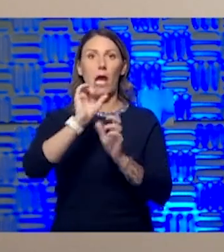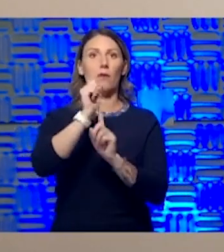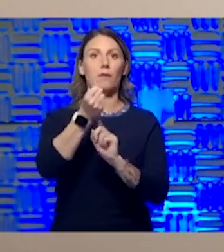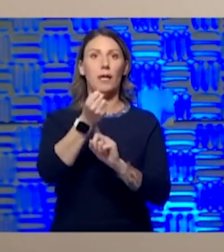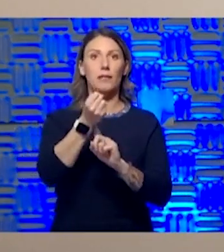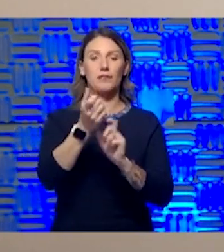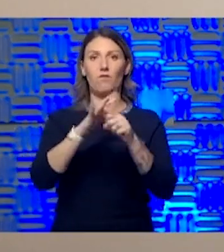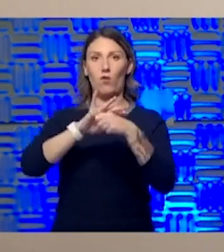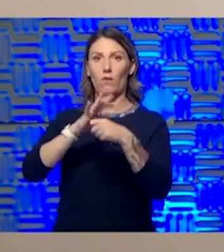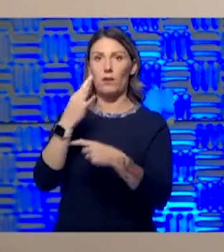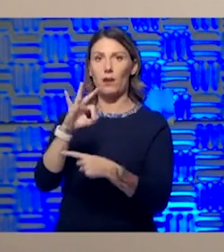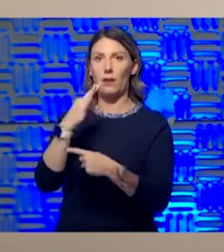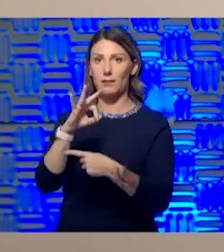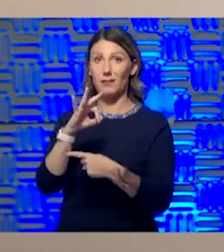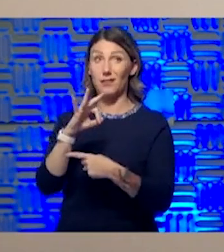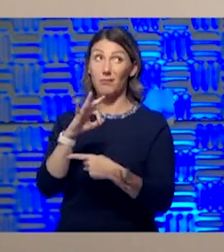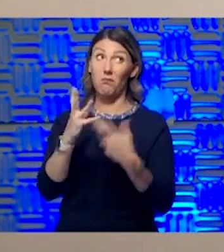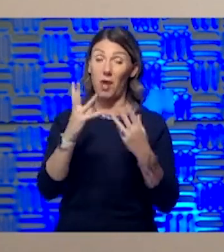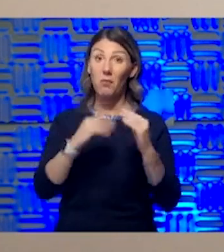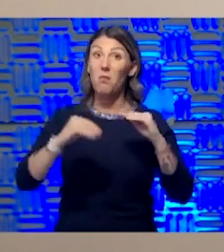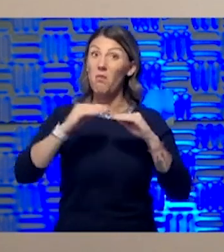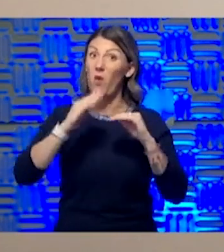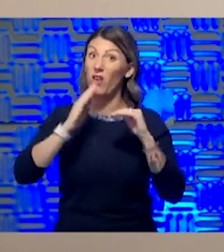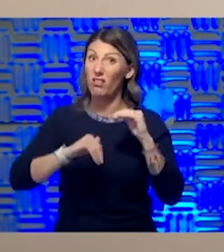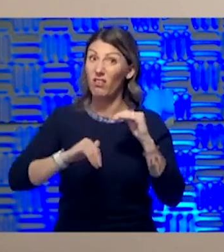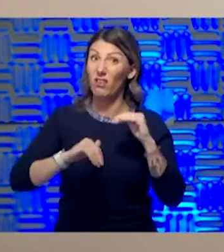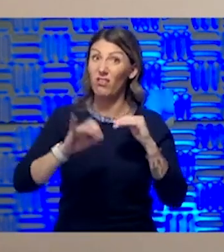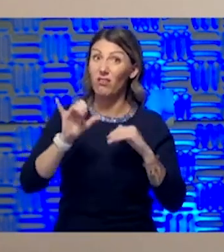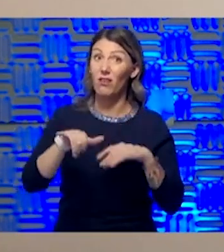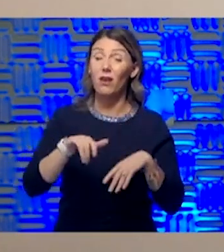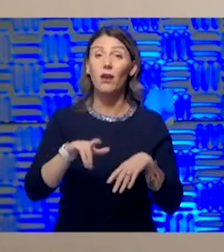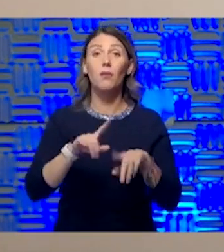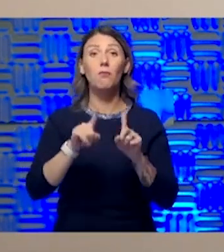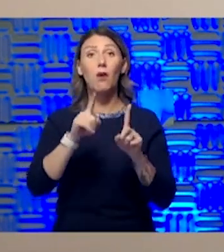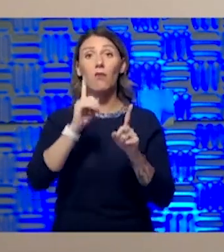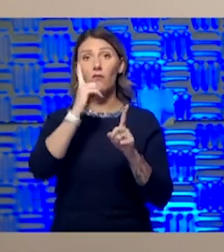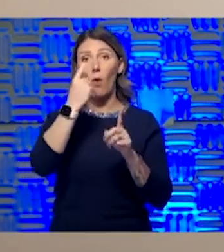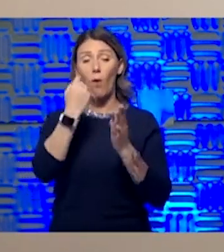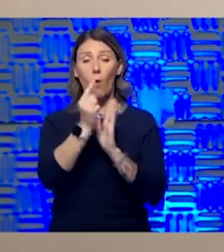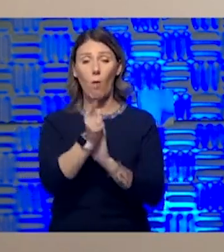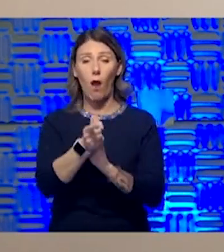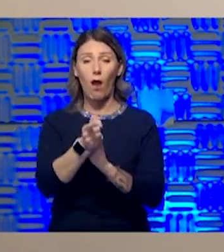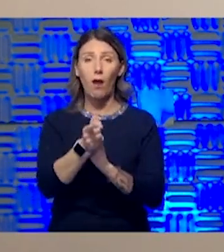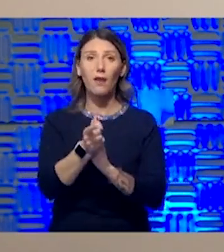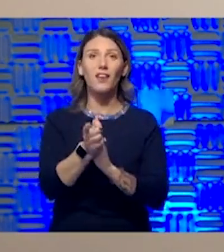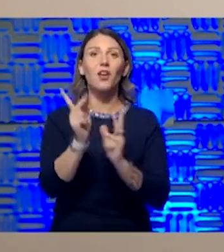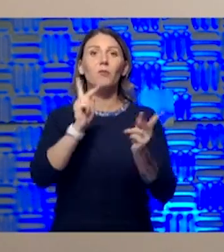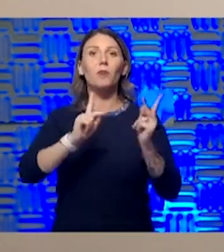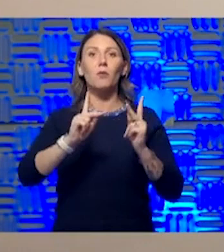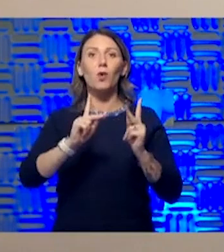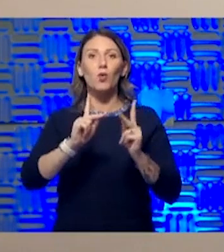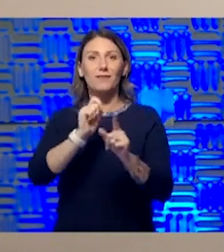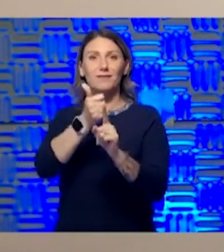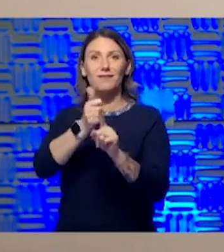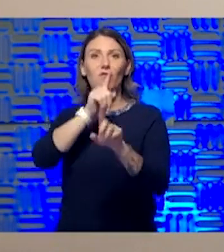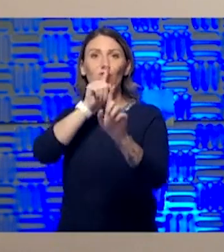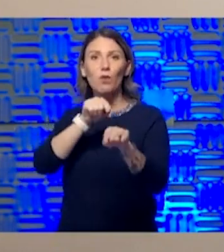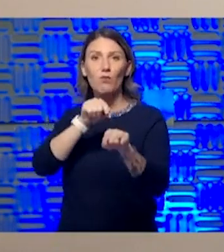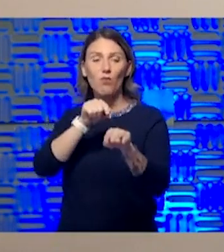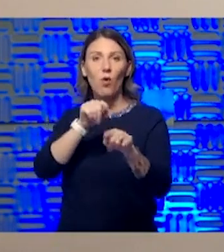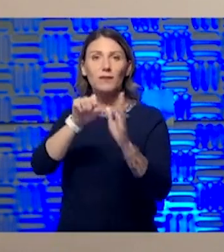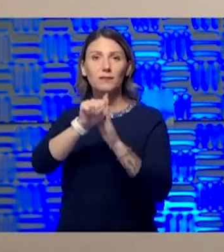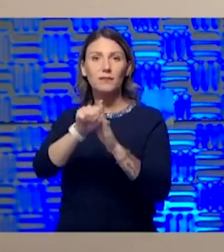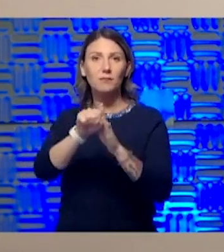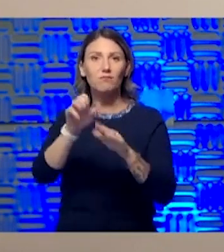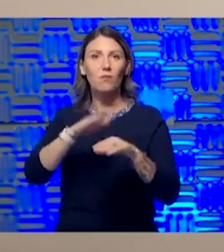It probably is even more than that. For a while, we were having people self-report symptoms on our website. We're